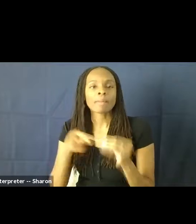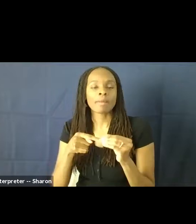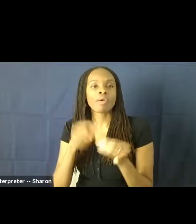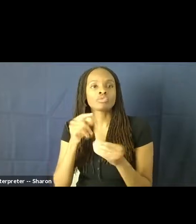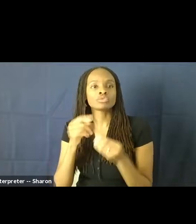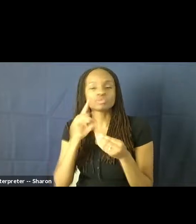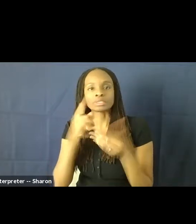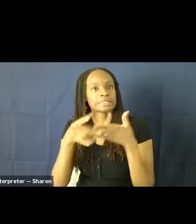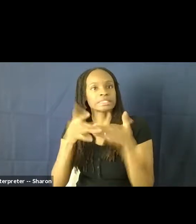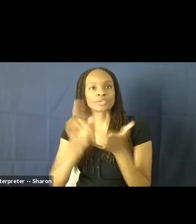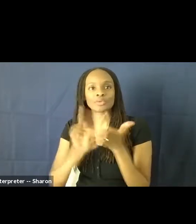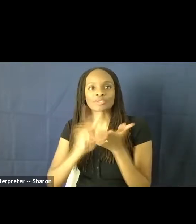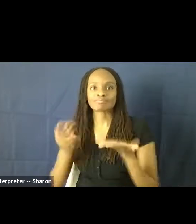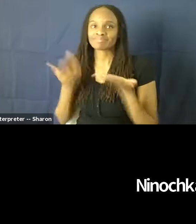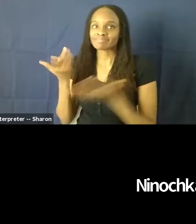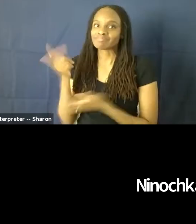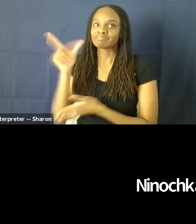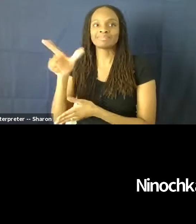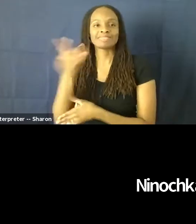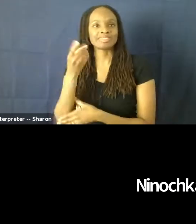take it away, Dr. Taggart.